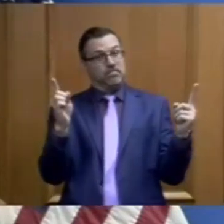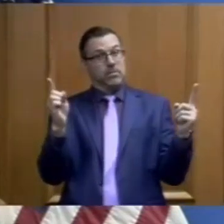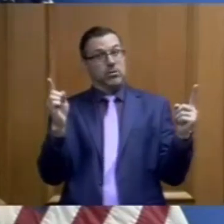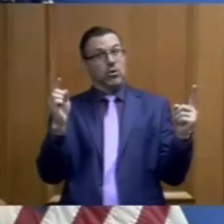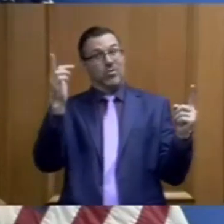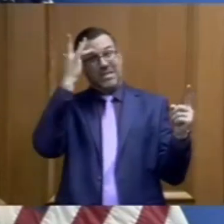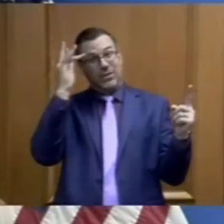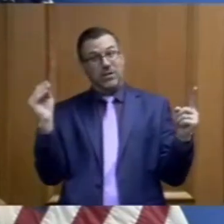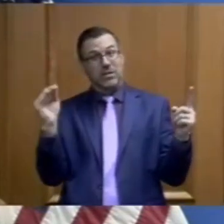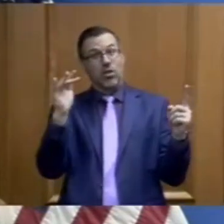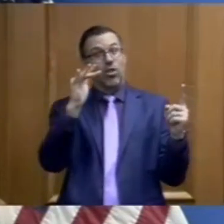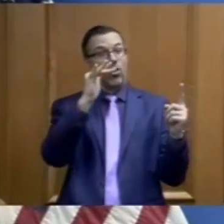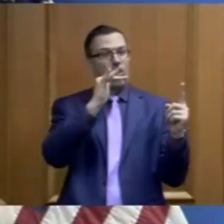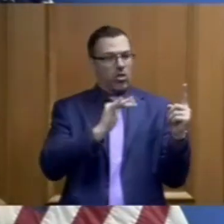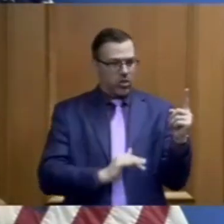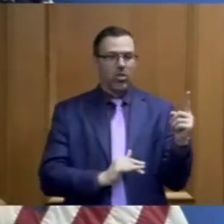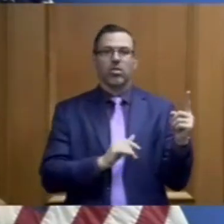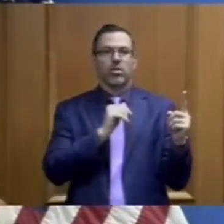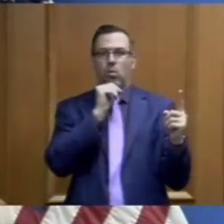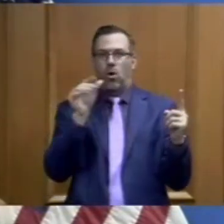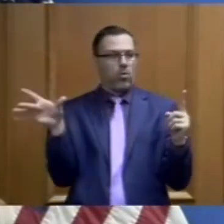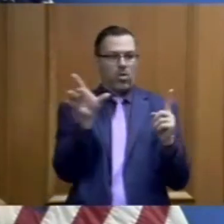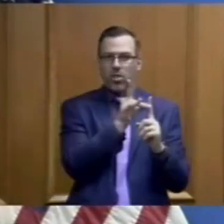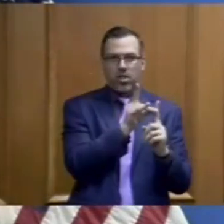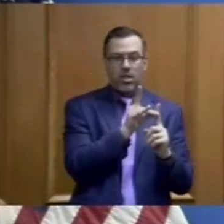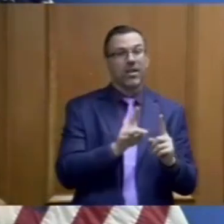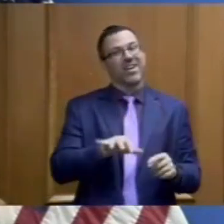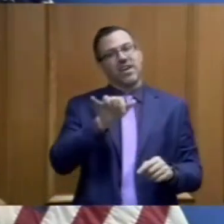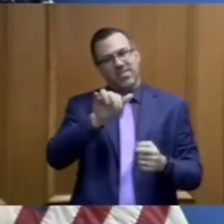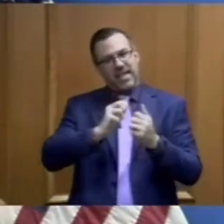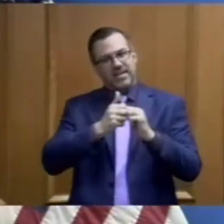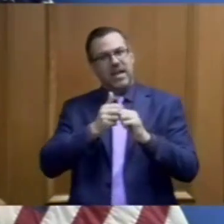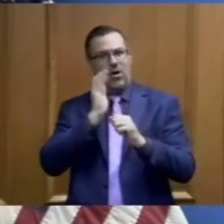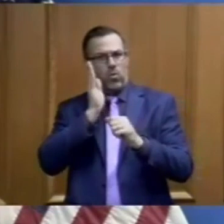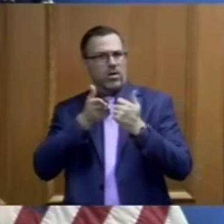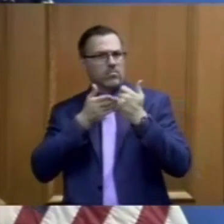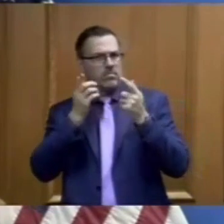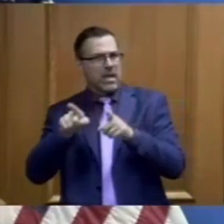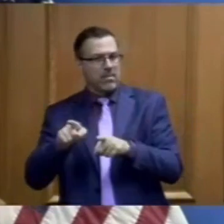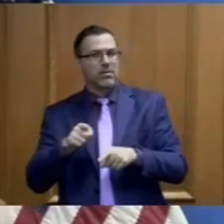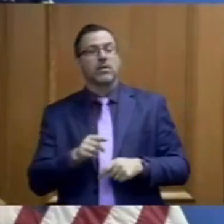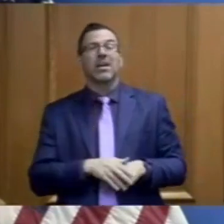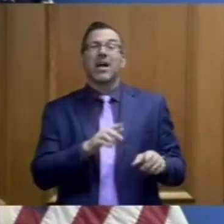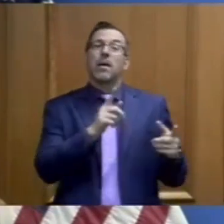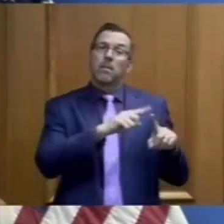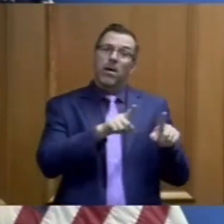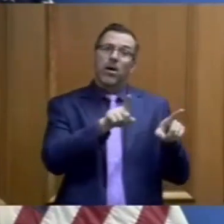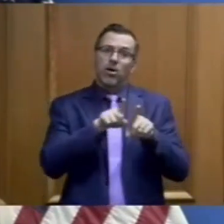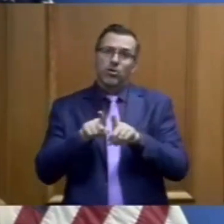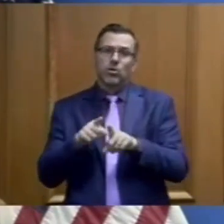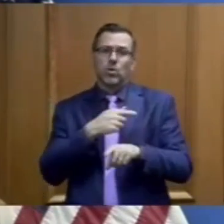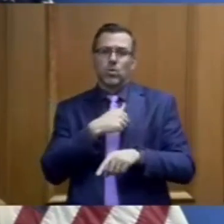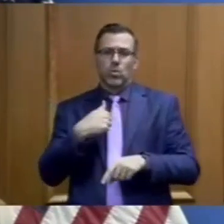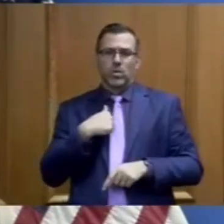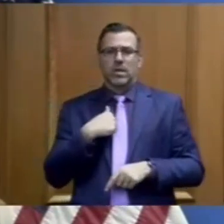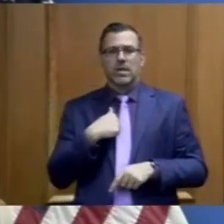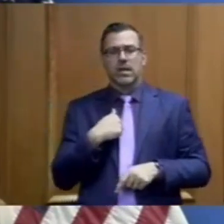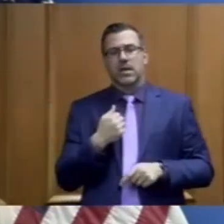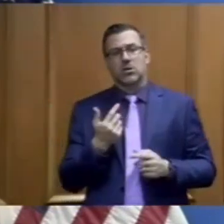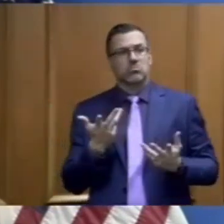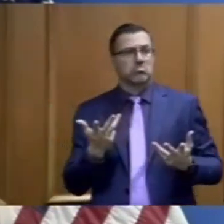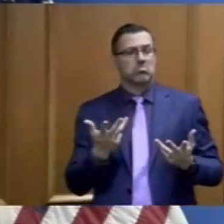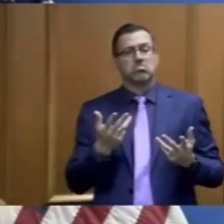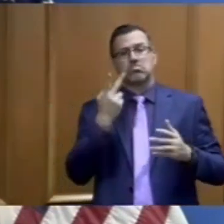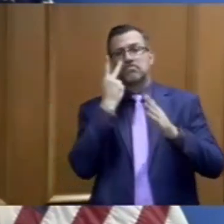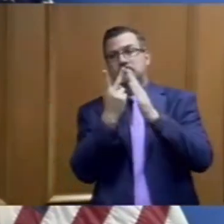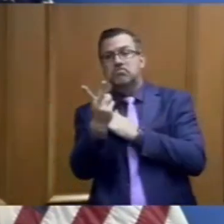time. We believe that's going to happen and and we're and we're planning for that. But we're also planning for should there be